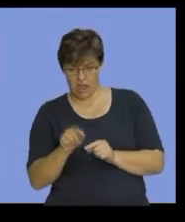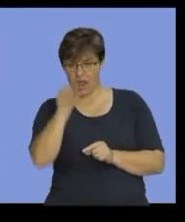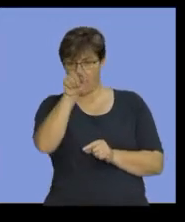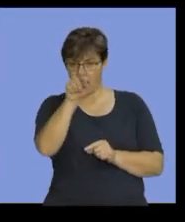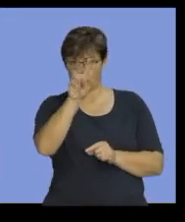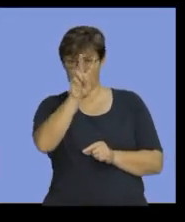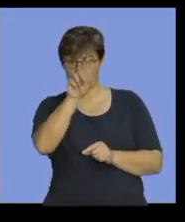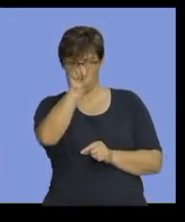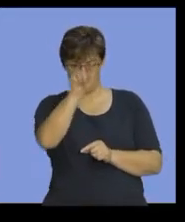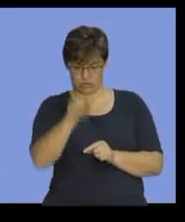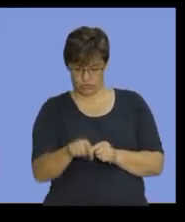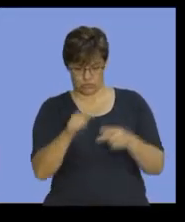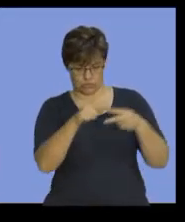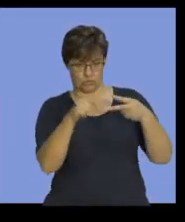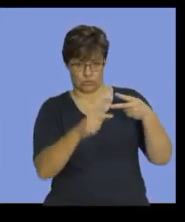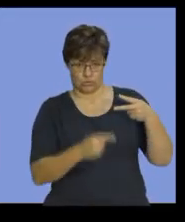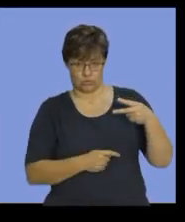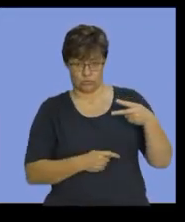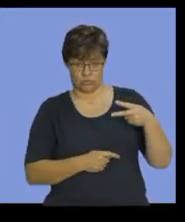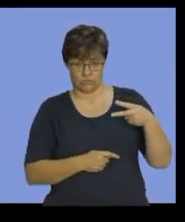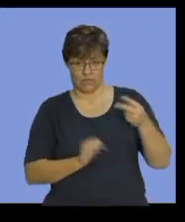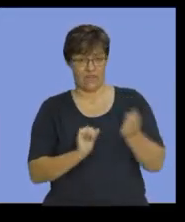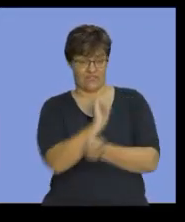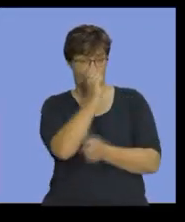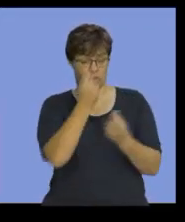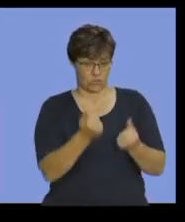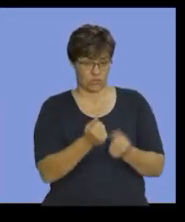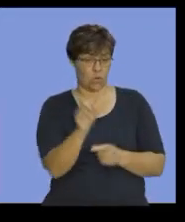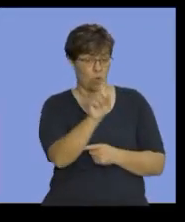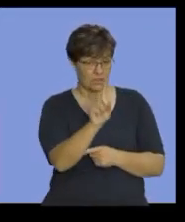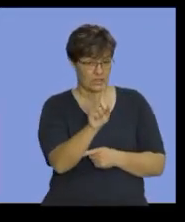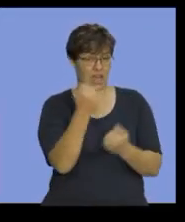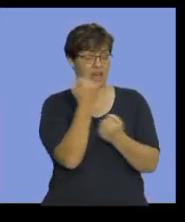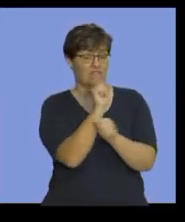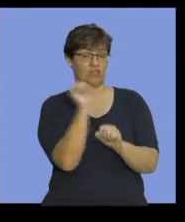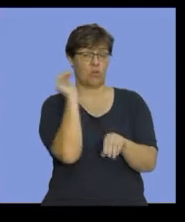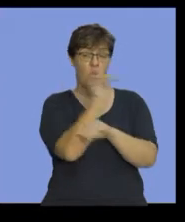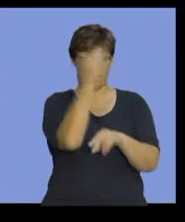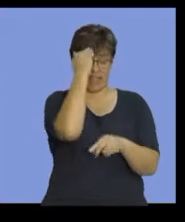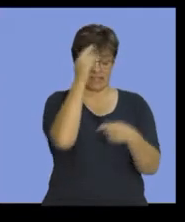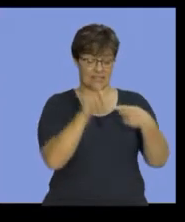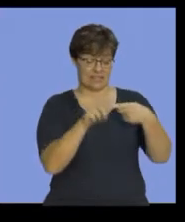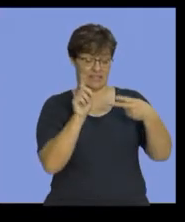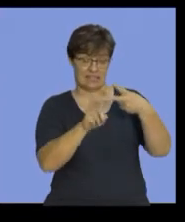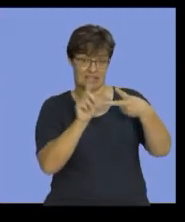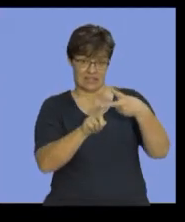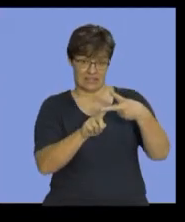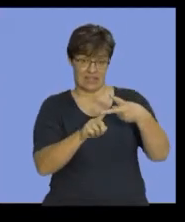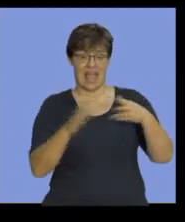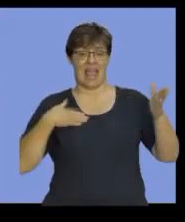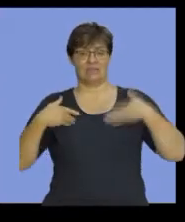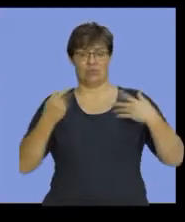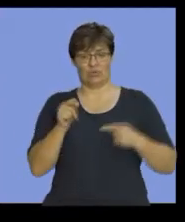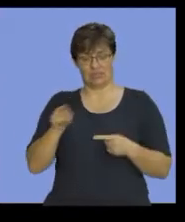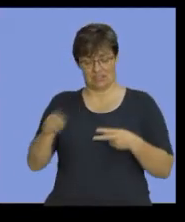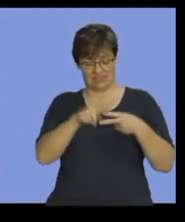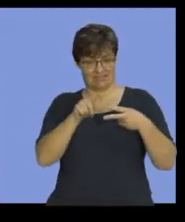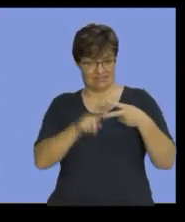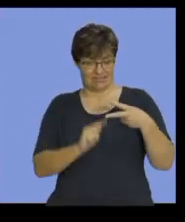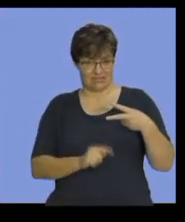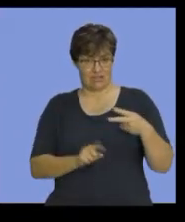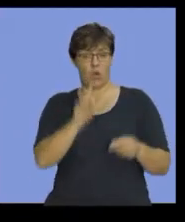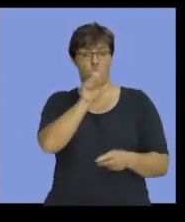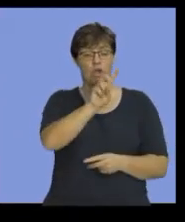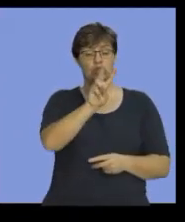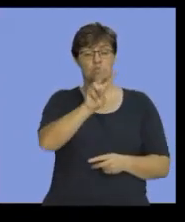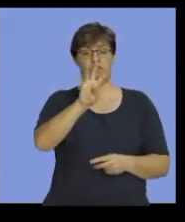cost, two. So, there are my two fixed costs. What are they? Factory overheads plus my admin cost. So, it's